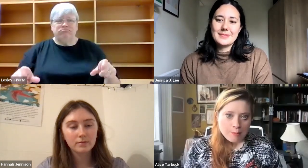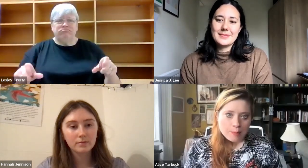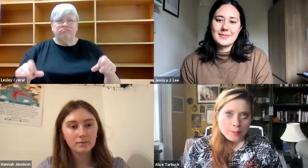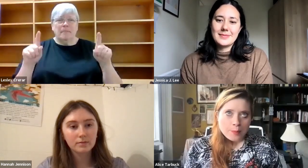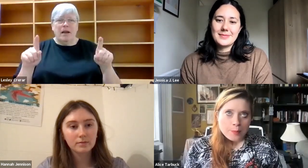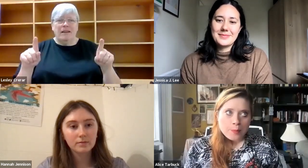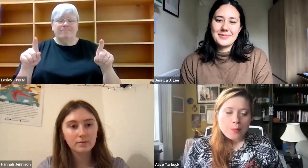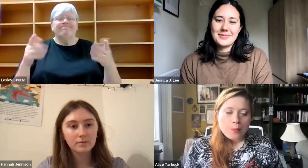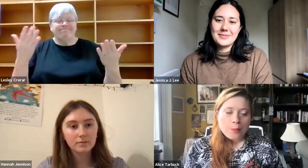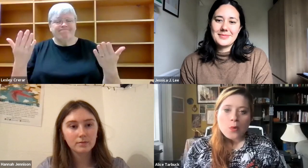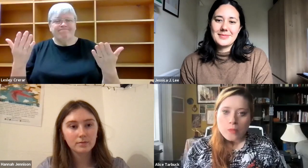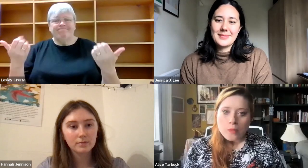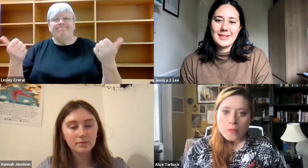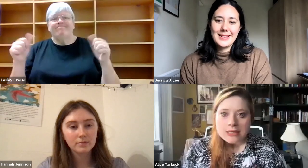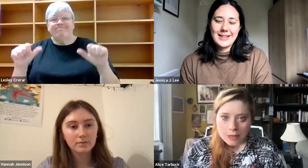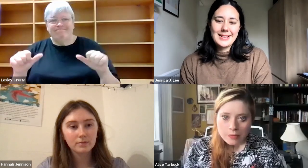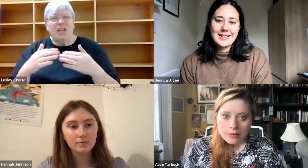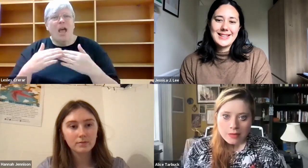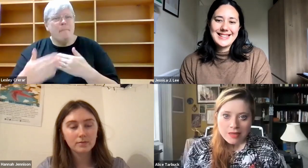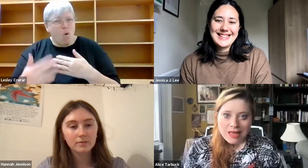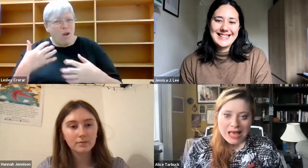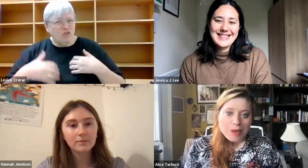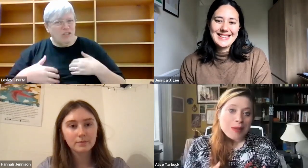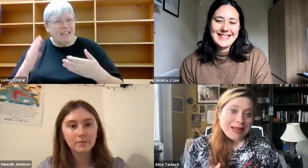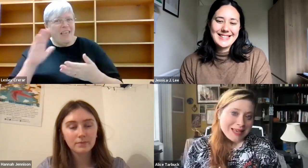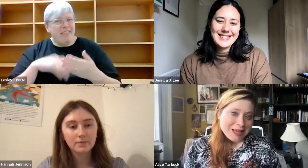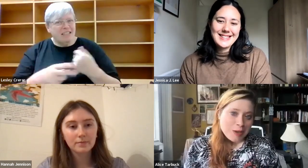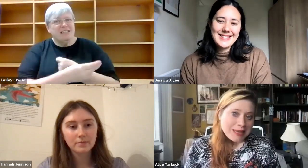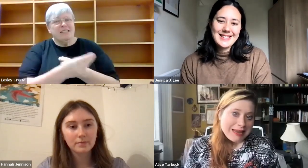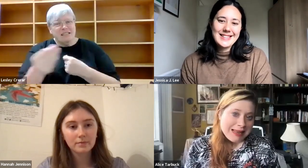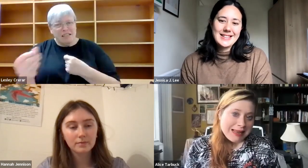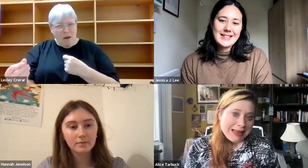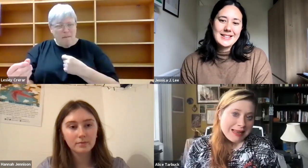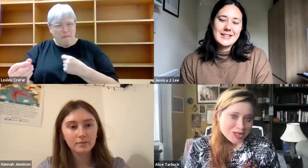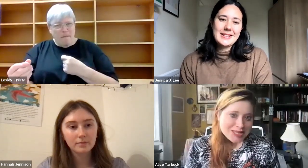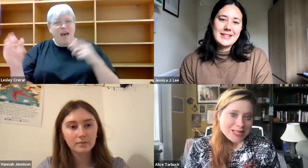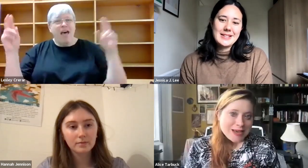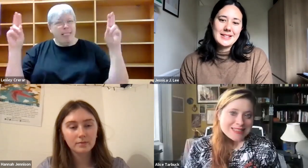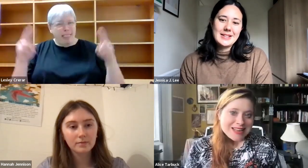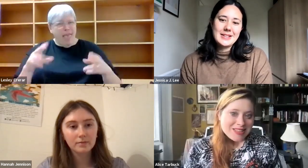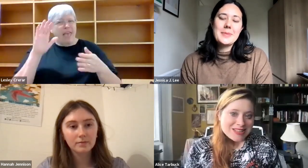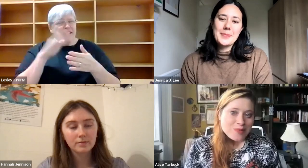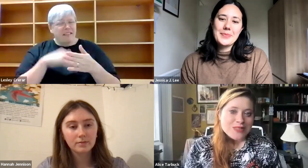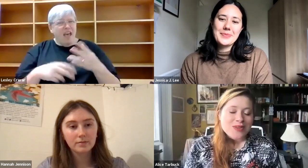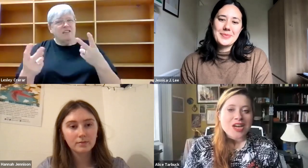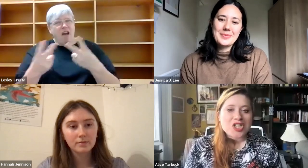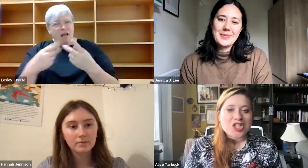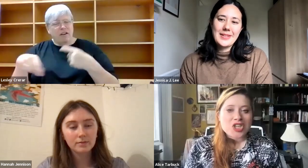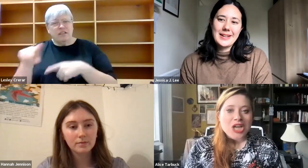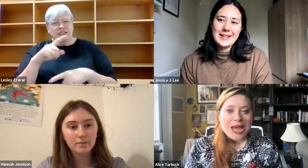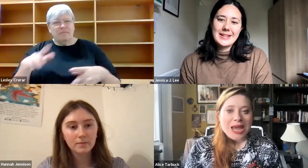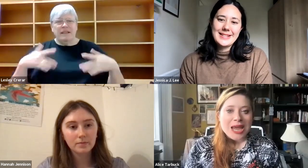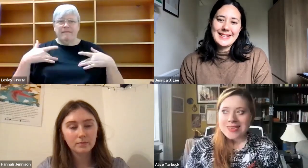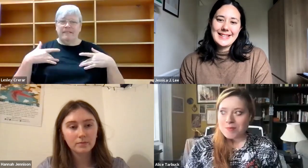that I am more interested than some people and maybe, maybe less interested in some aspects than others. I always feel very